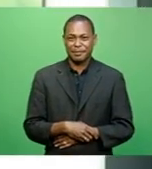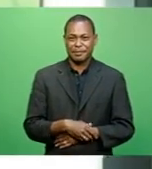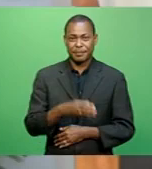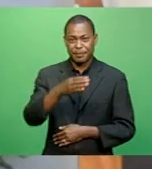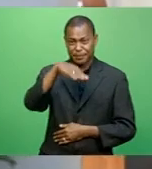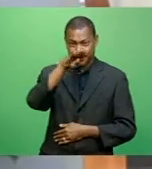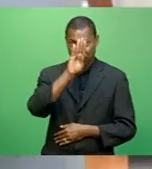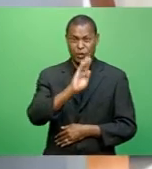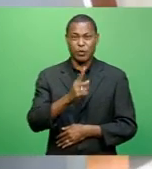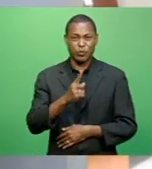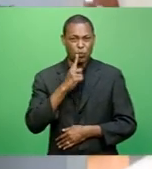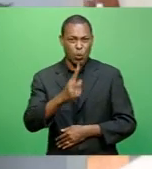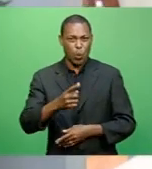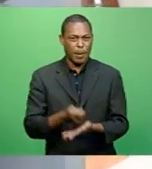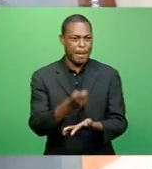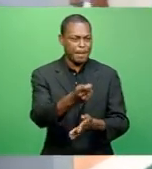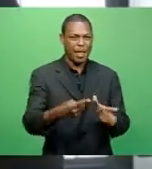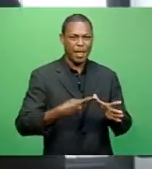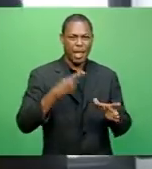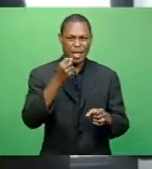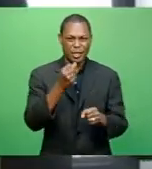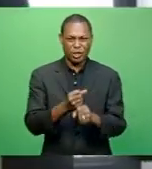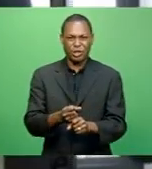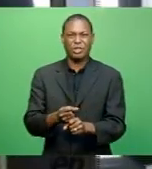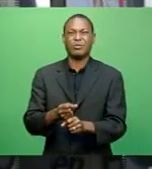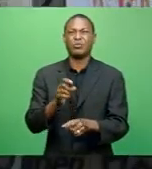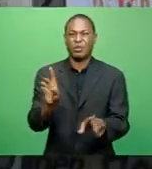Rato Isua ordered to pay AG for defamation.